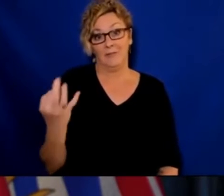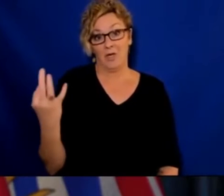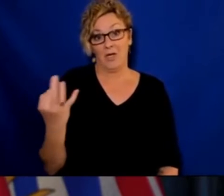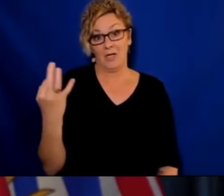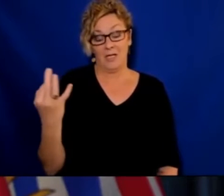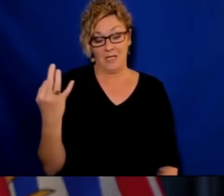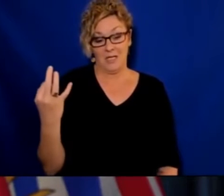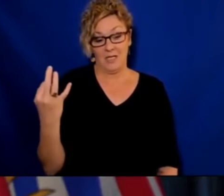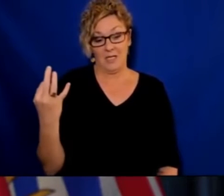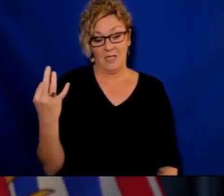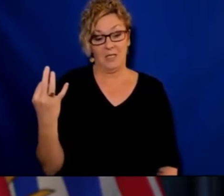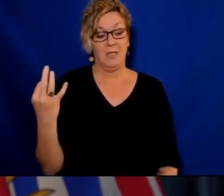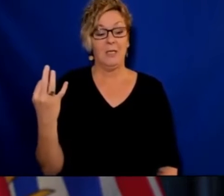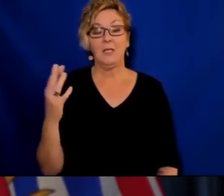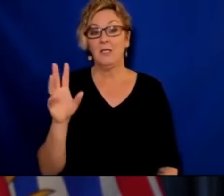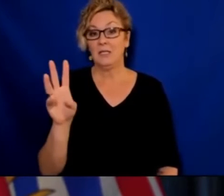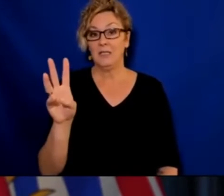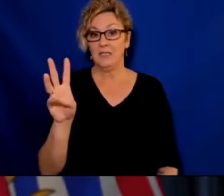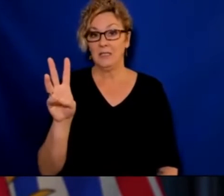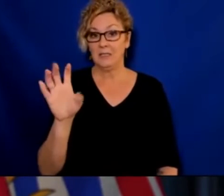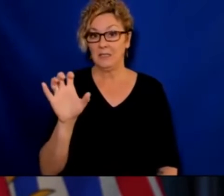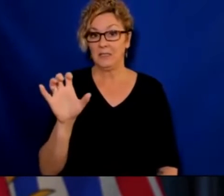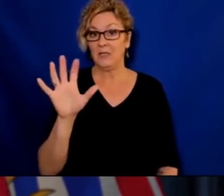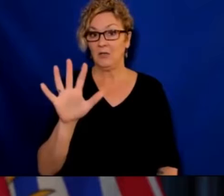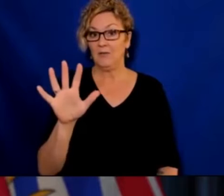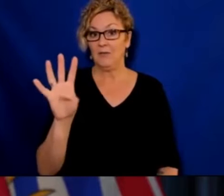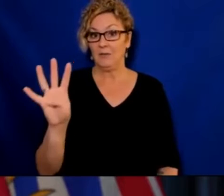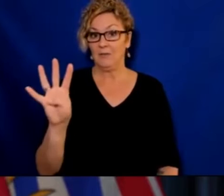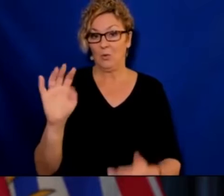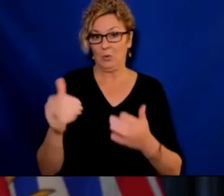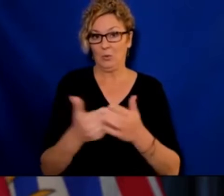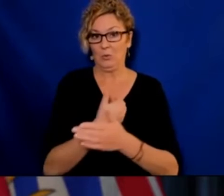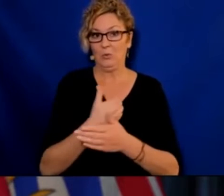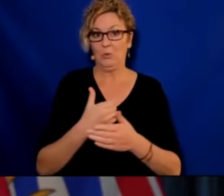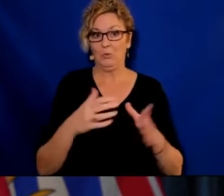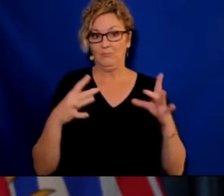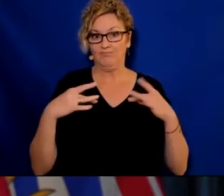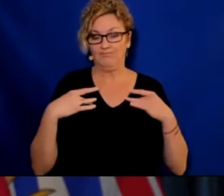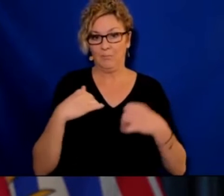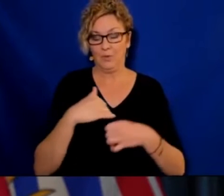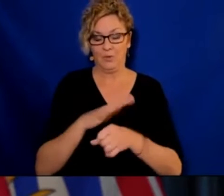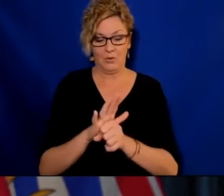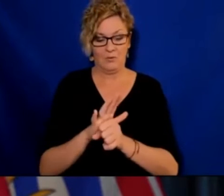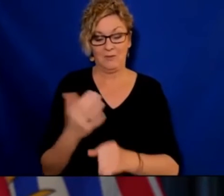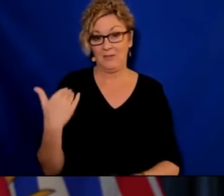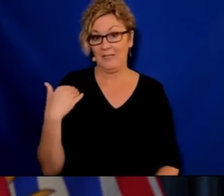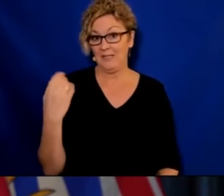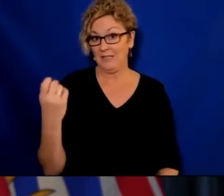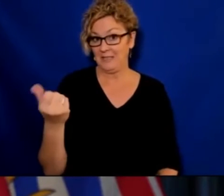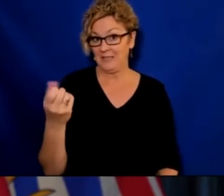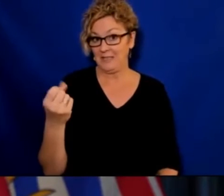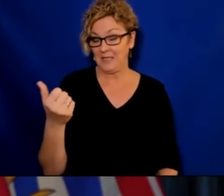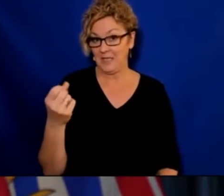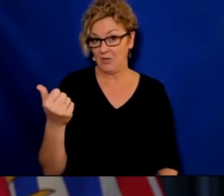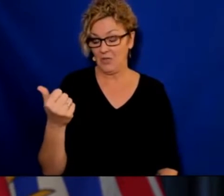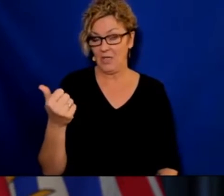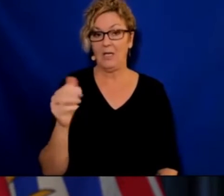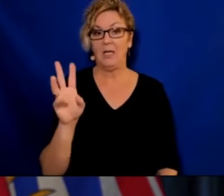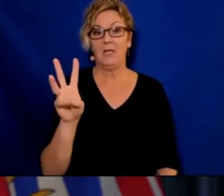654 new cases diagnosed with COVID-19. From Saturday to Sunday, an additional